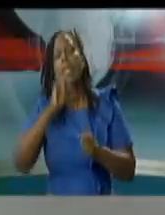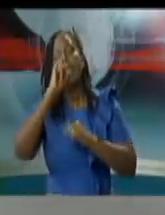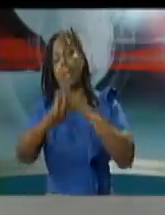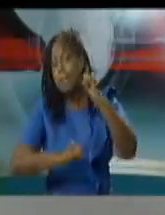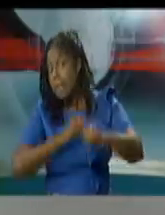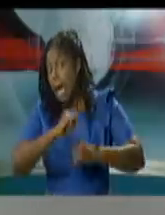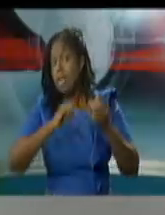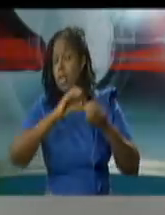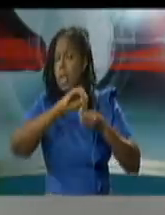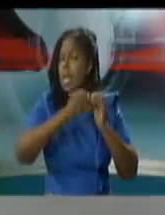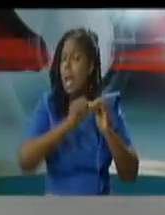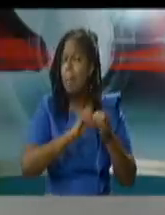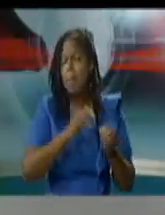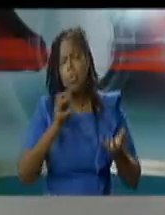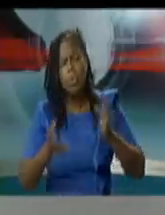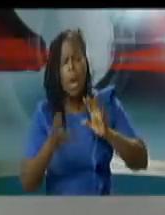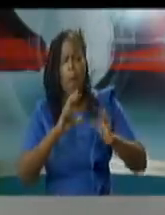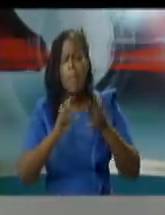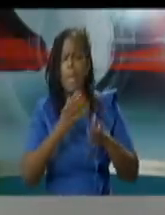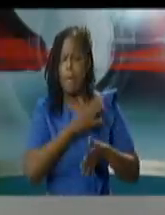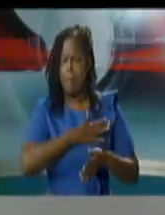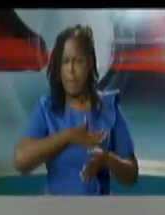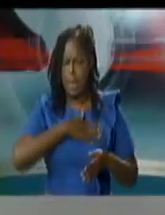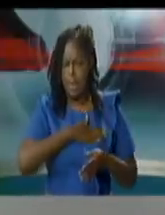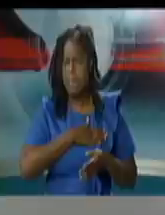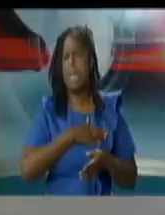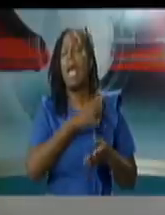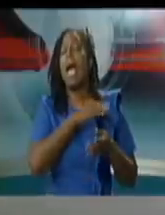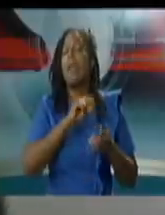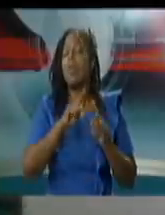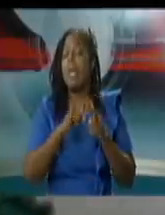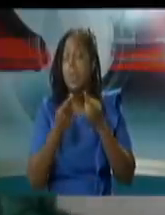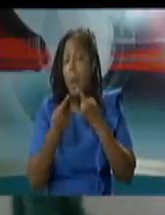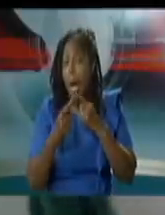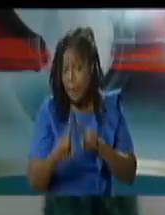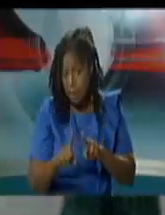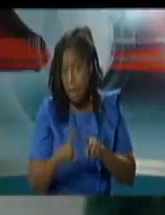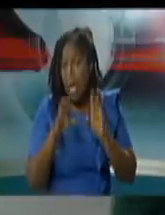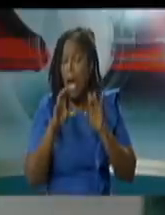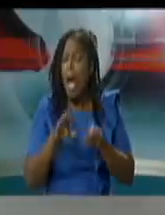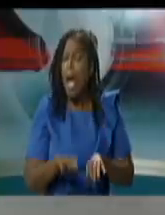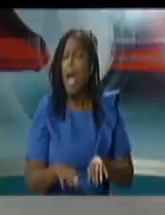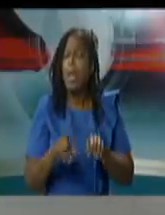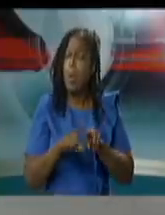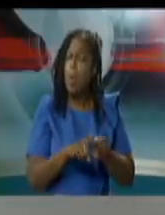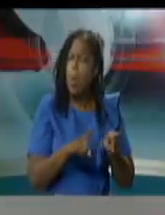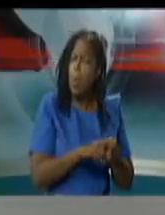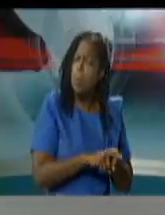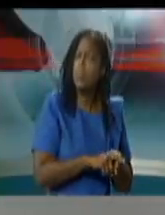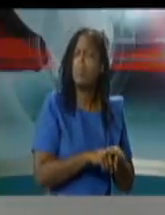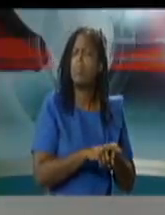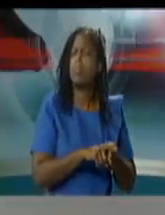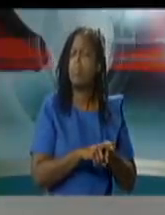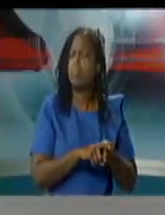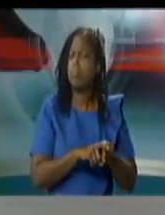terms of those figures sure and in answering can you also give the figure for the case fatality rates internationally